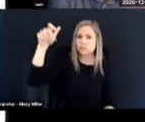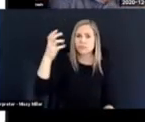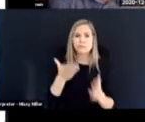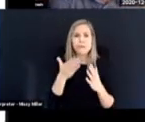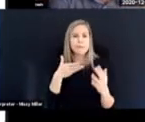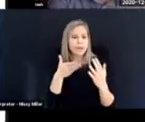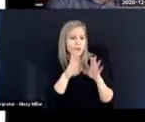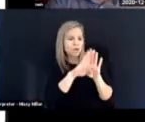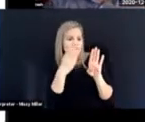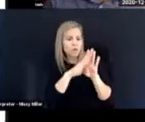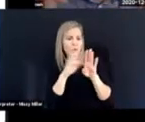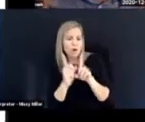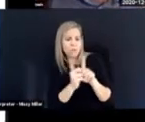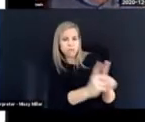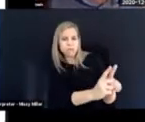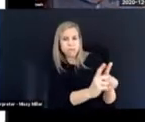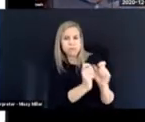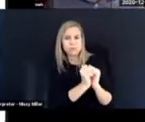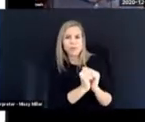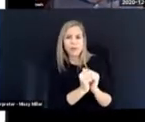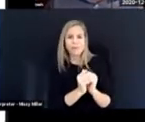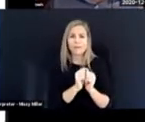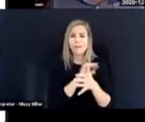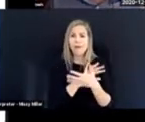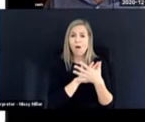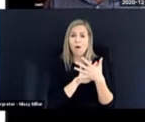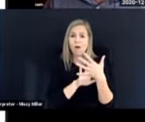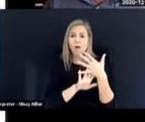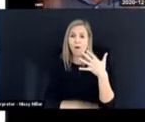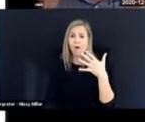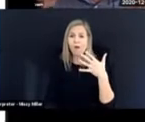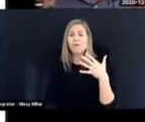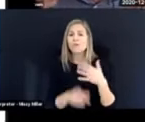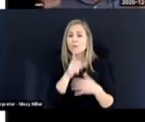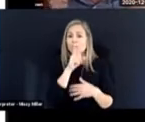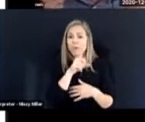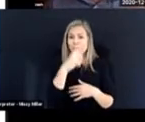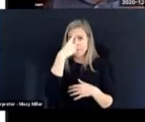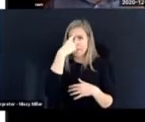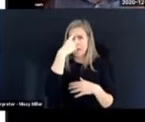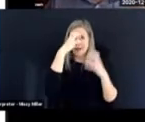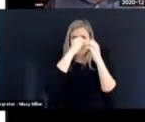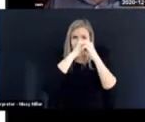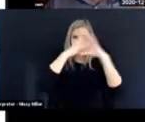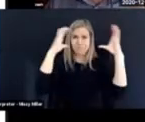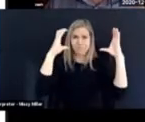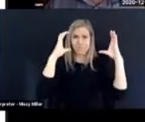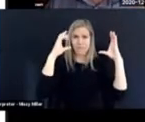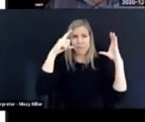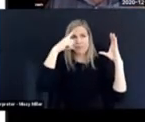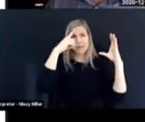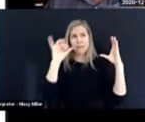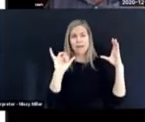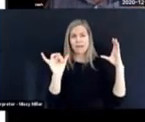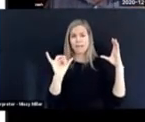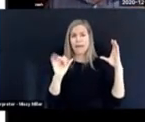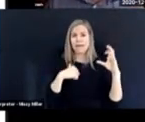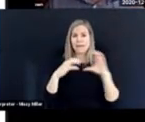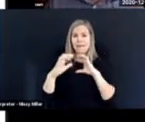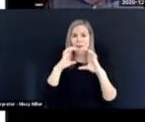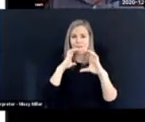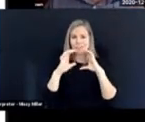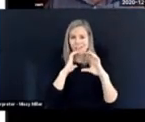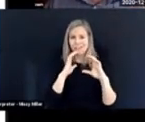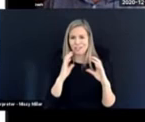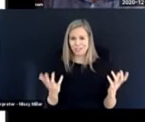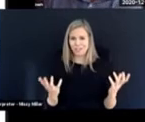them go through a door. All those things we should in our mind, see them as conversations. So there's the